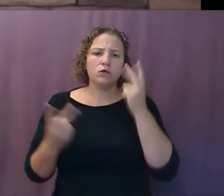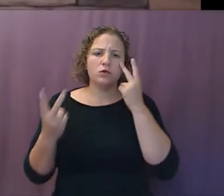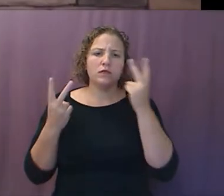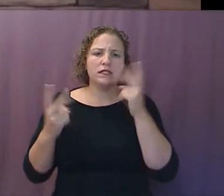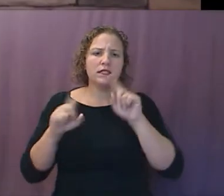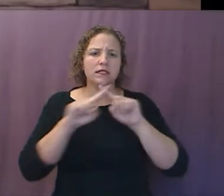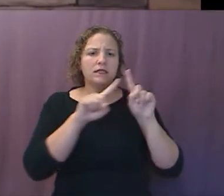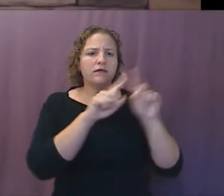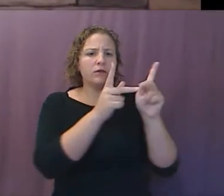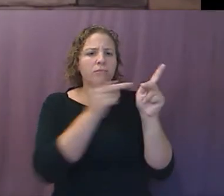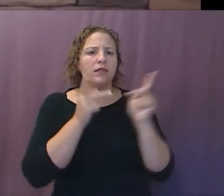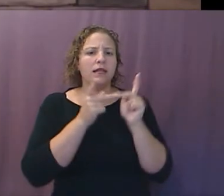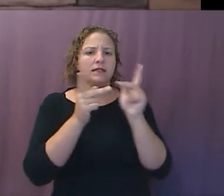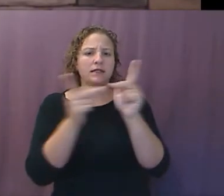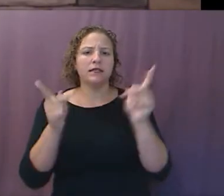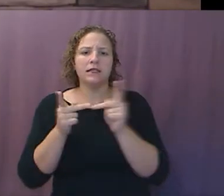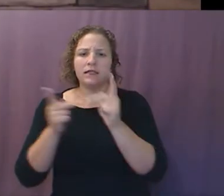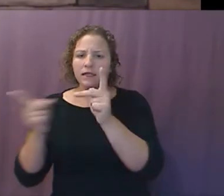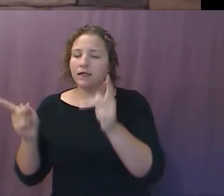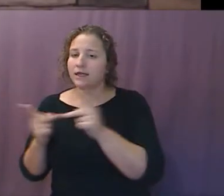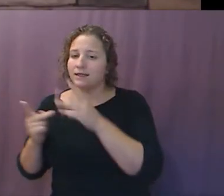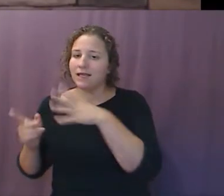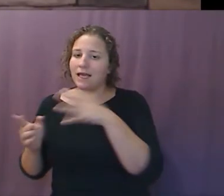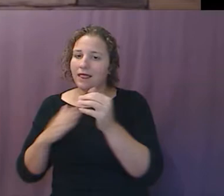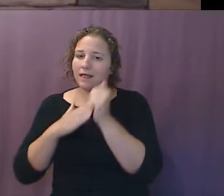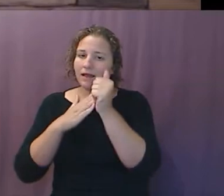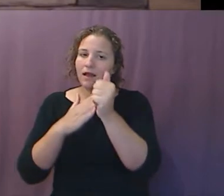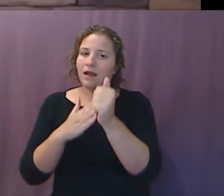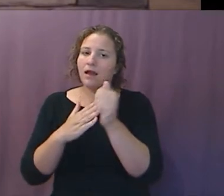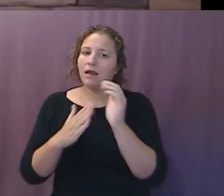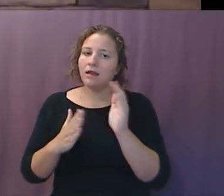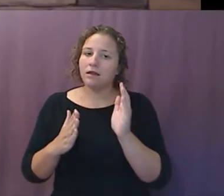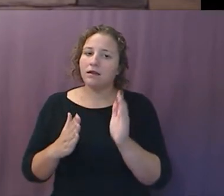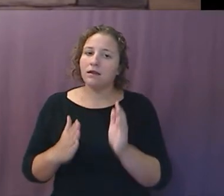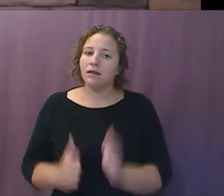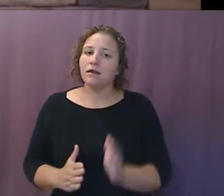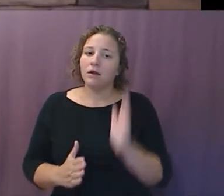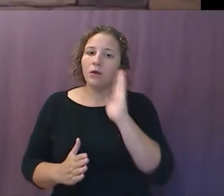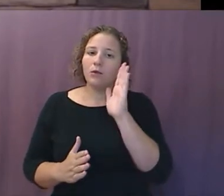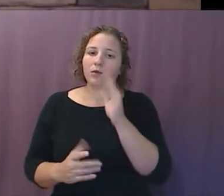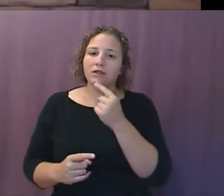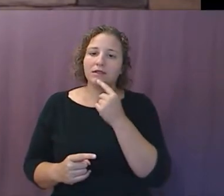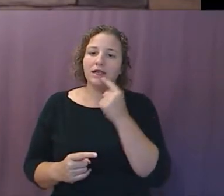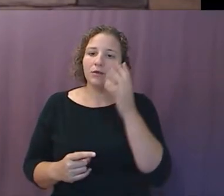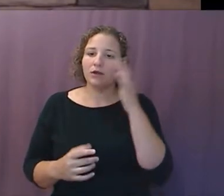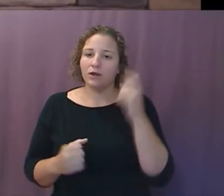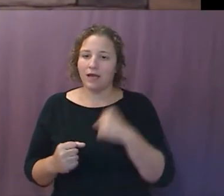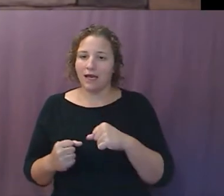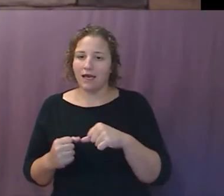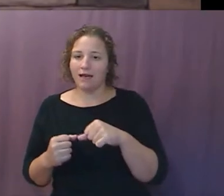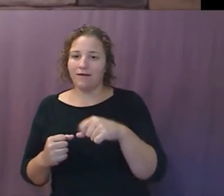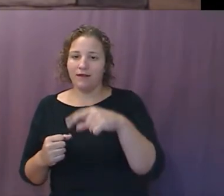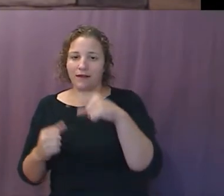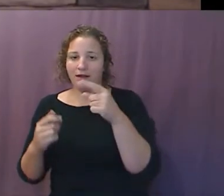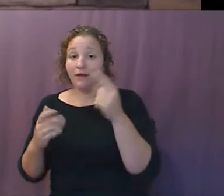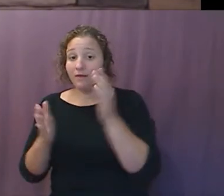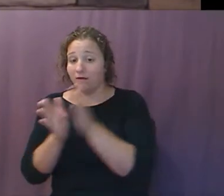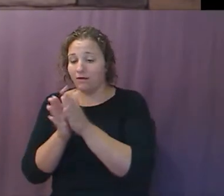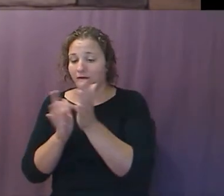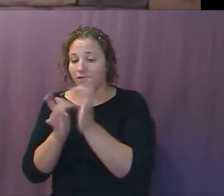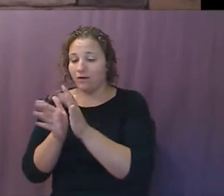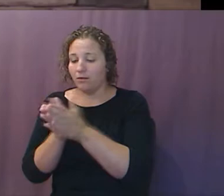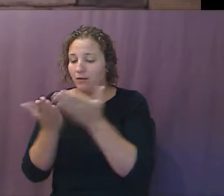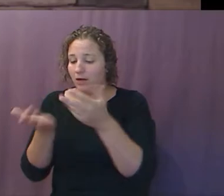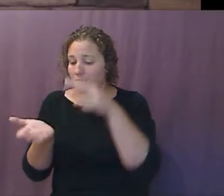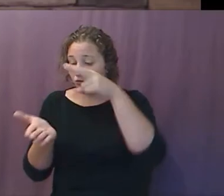Bibles and Edo, our guide, will say, we're going to take the black and white from the pages, the one dimension in a sense, and we're going to make it three dimensions,